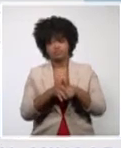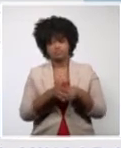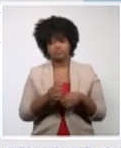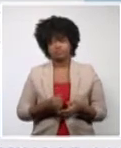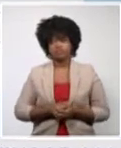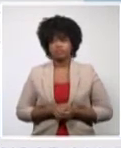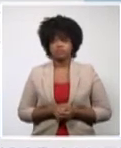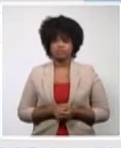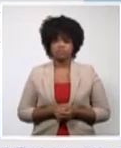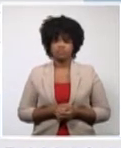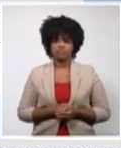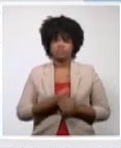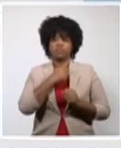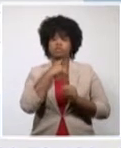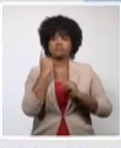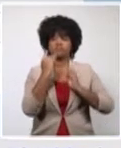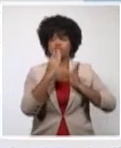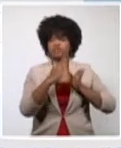million cases.